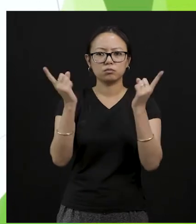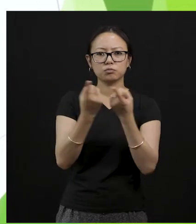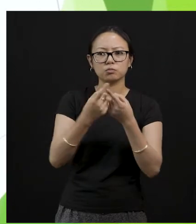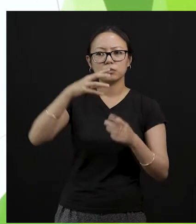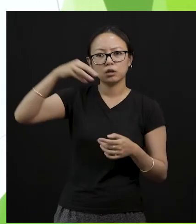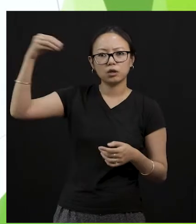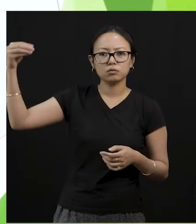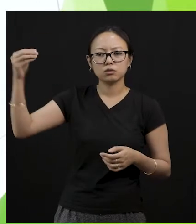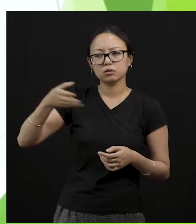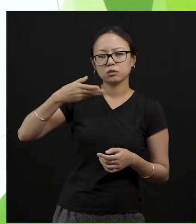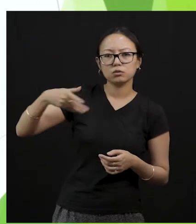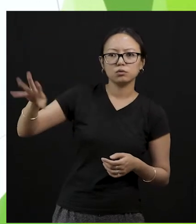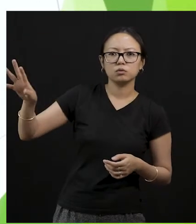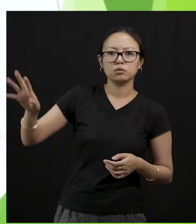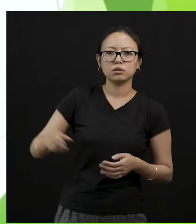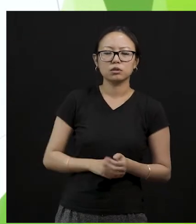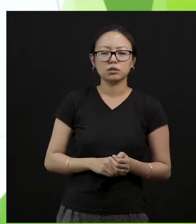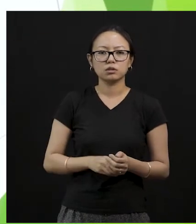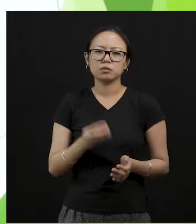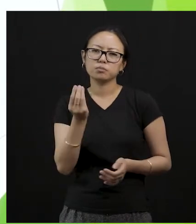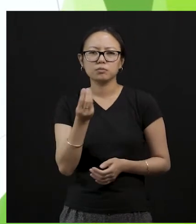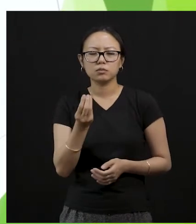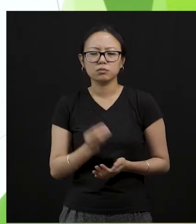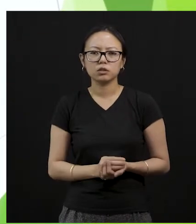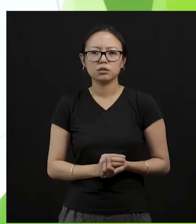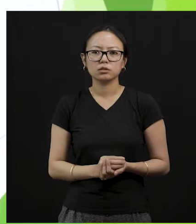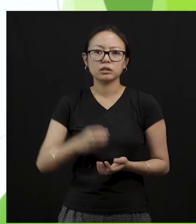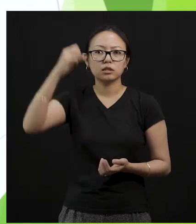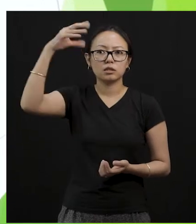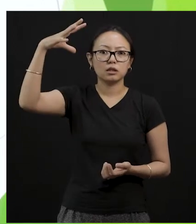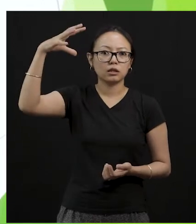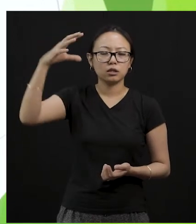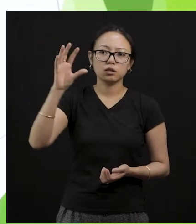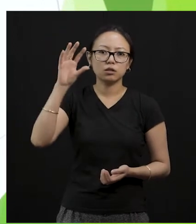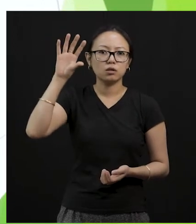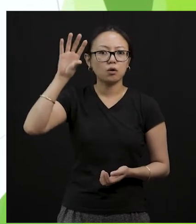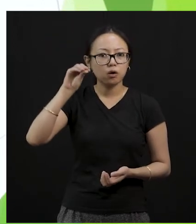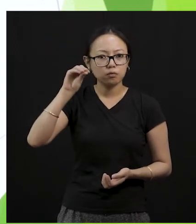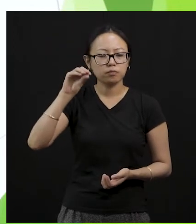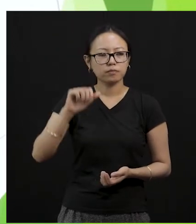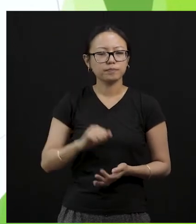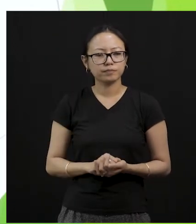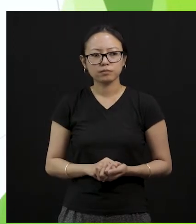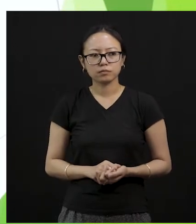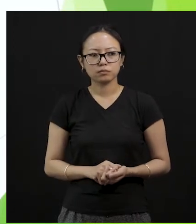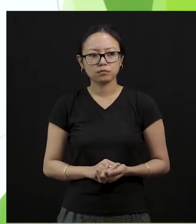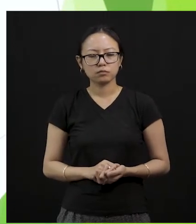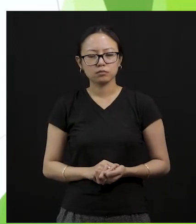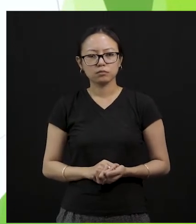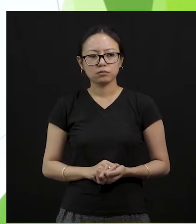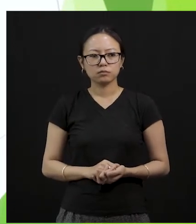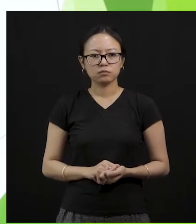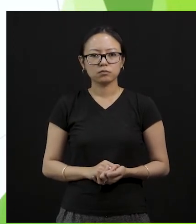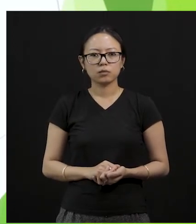not in your room and when you are planning to go outside please make sure that you're giving the switch of the light off. Another